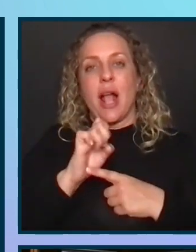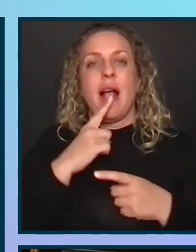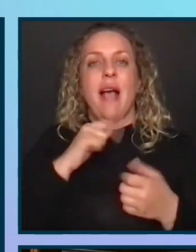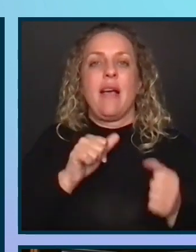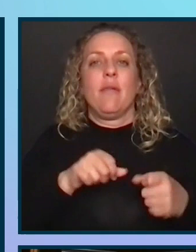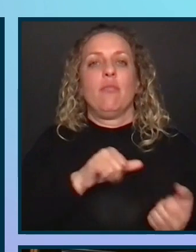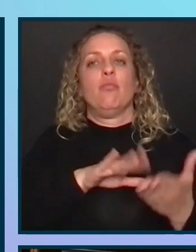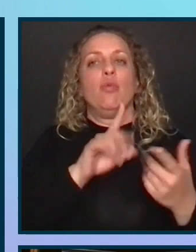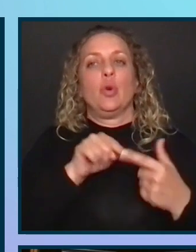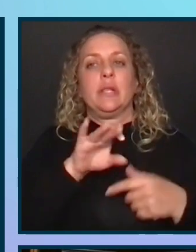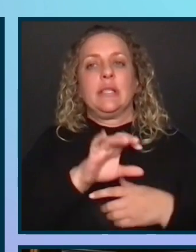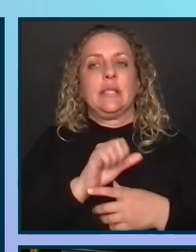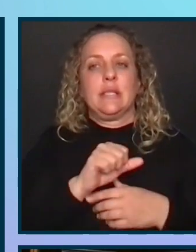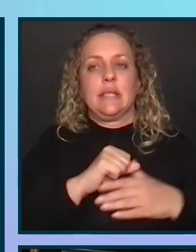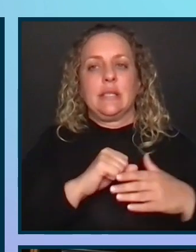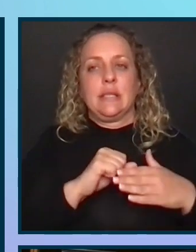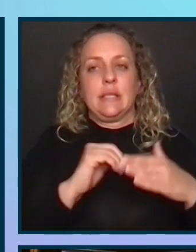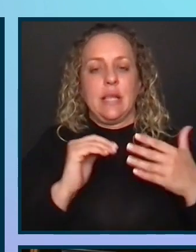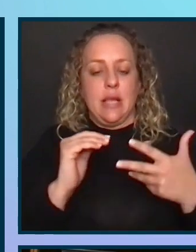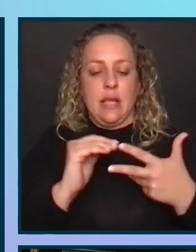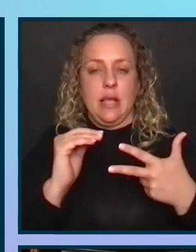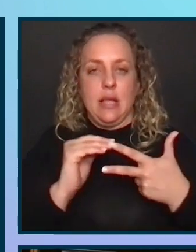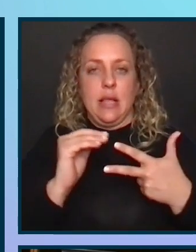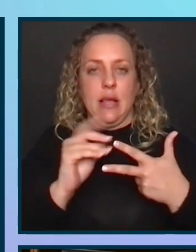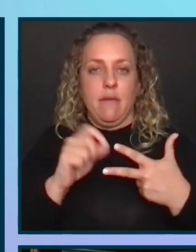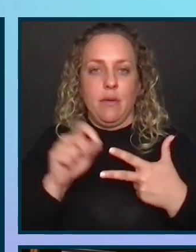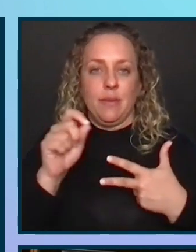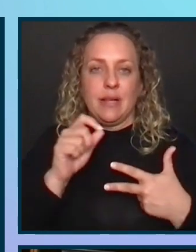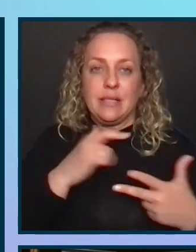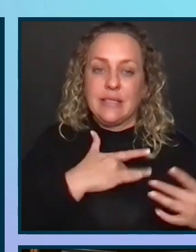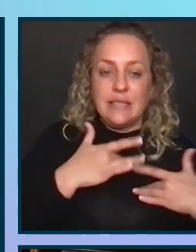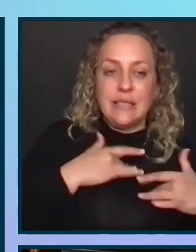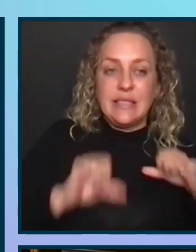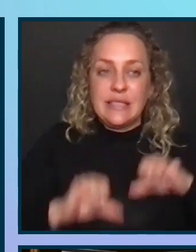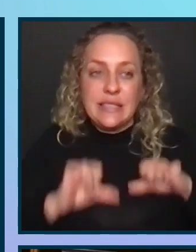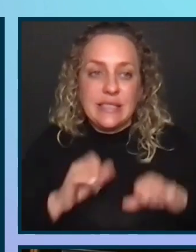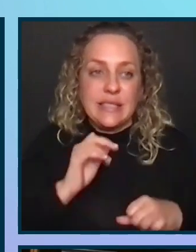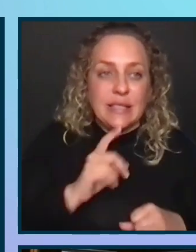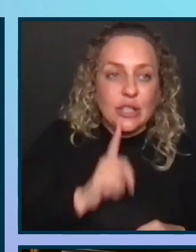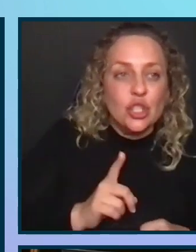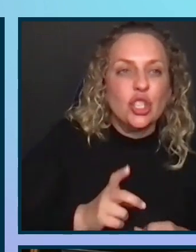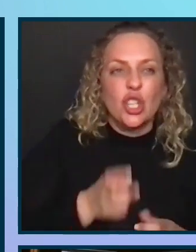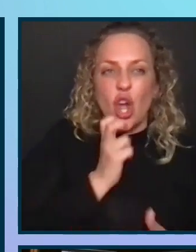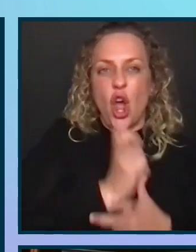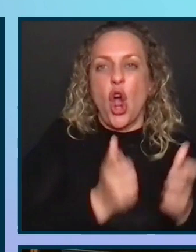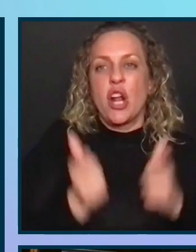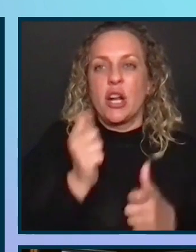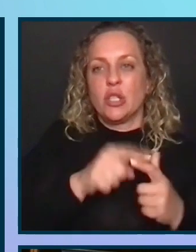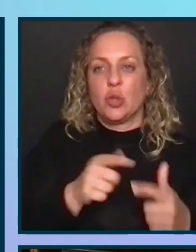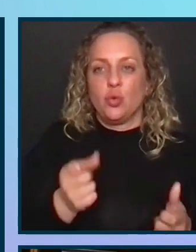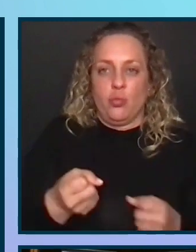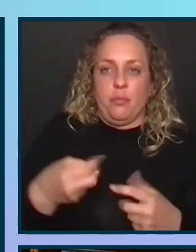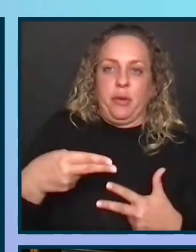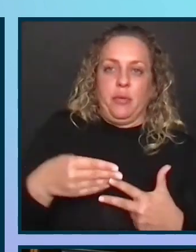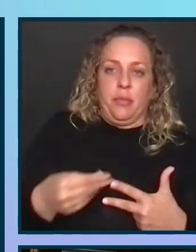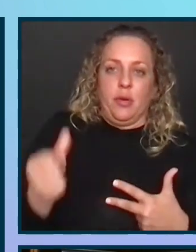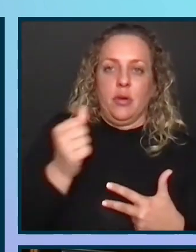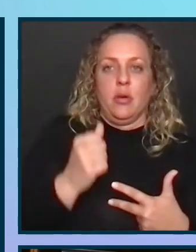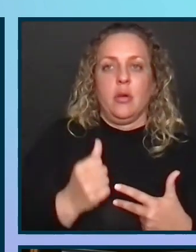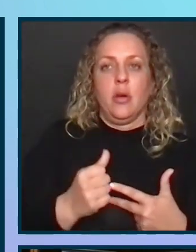approach in the stage. It is a time that's marked with uncertainty and fear, making it the hardest step to overcome. The more